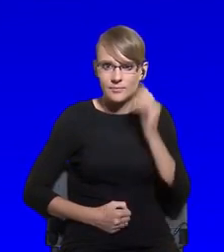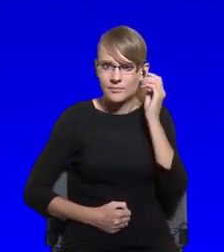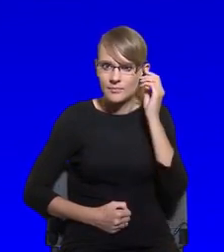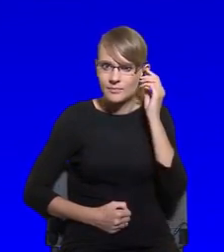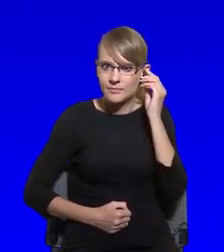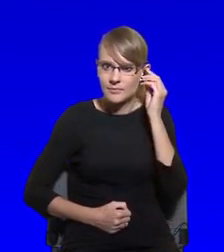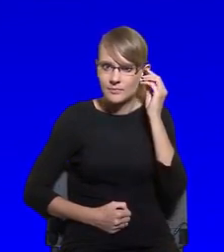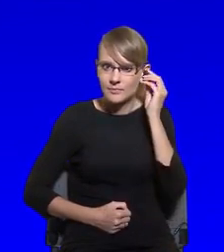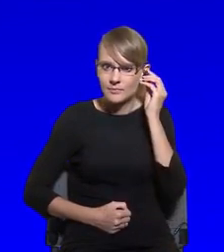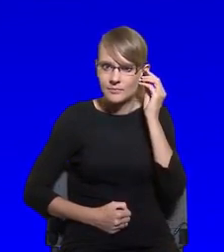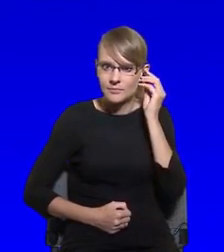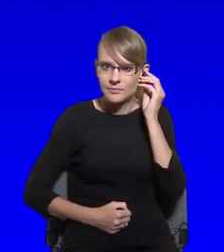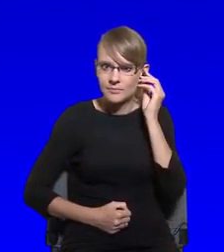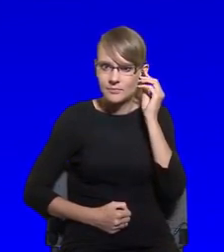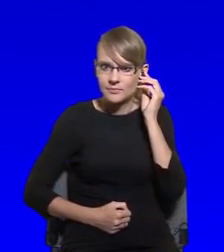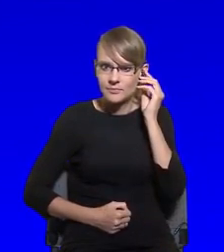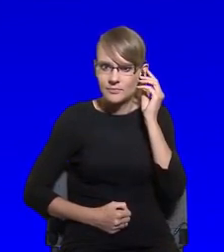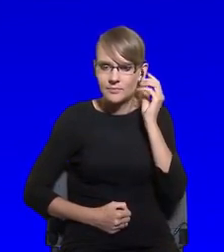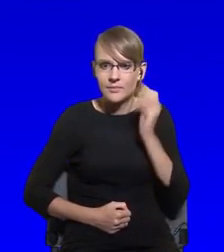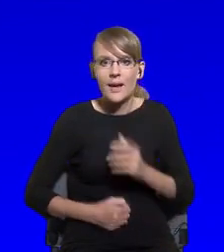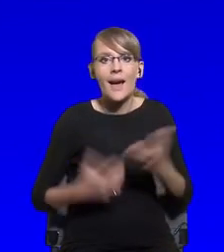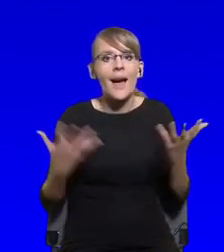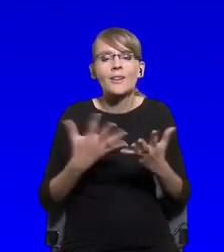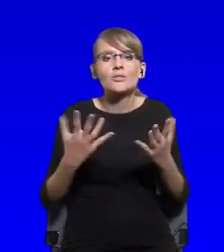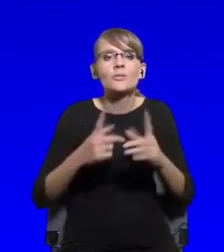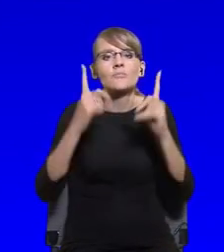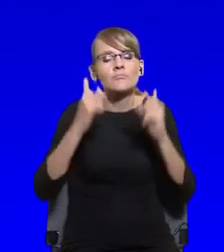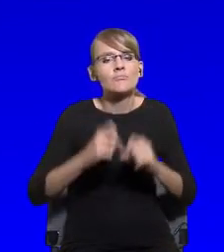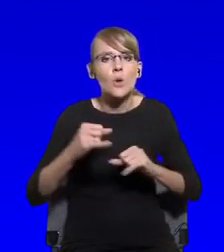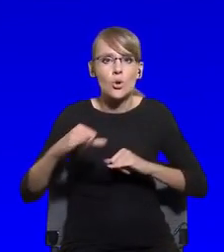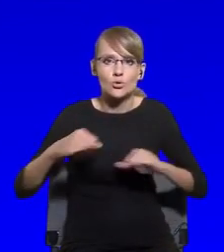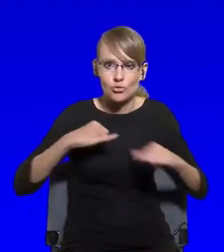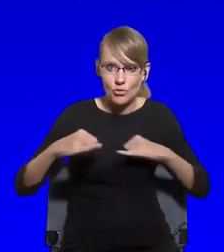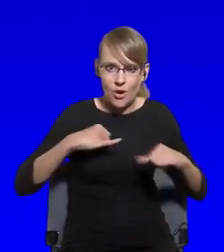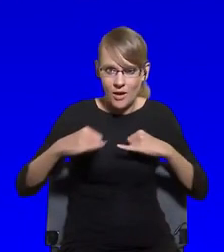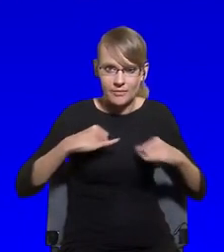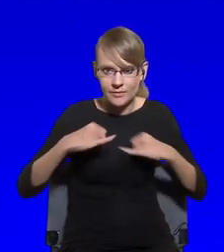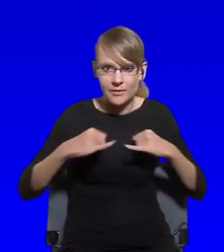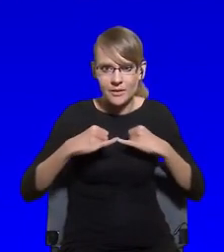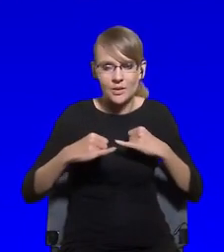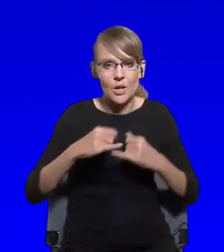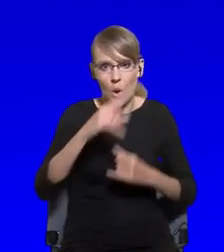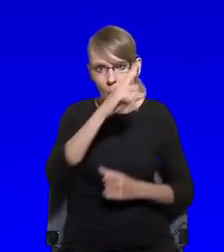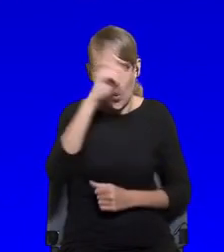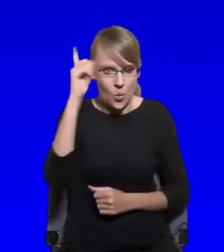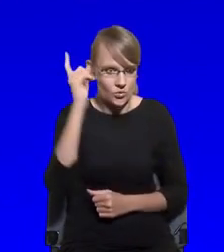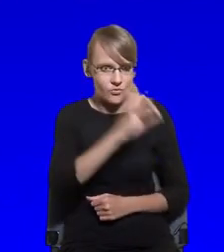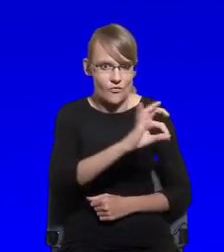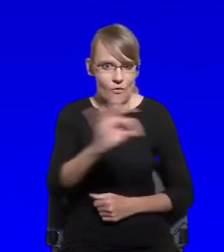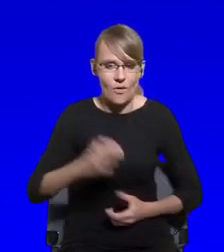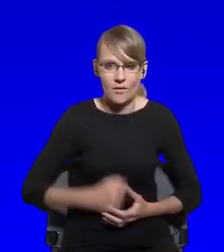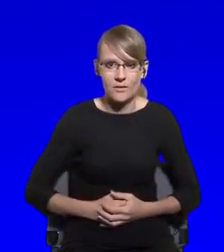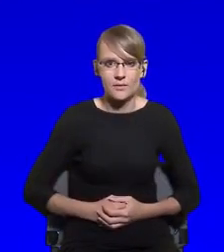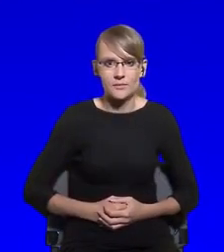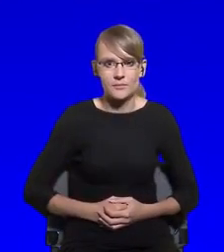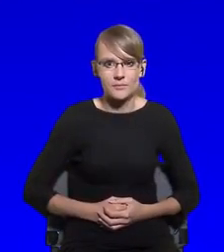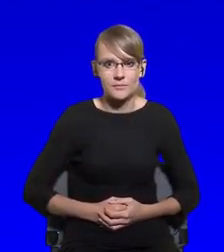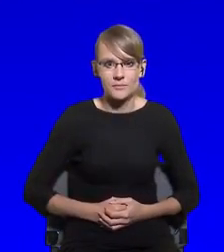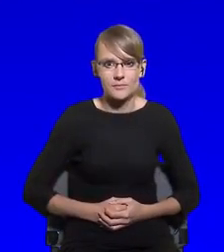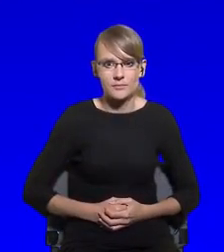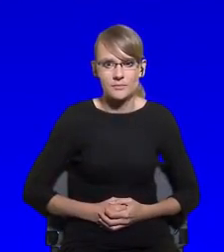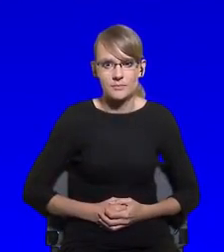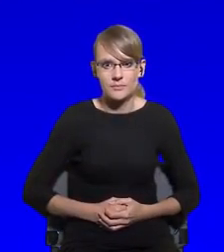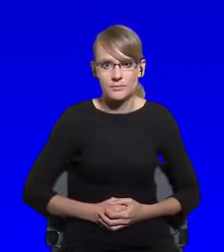I would also follow up with this. Do people question, in your opinion and from your findings, do people